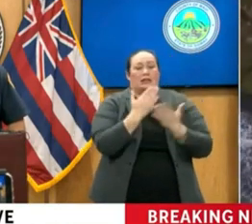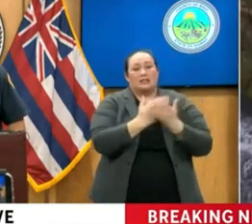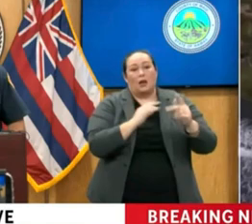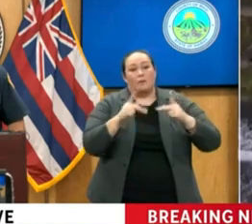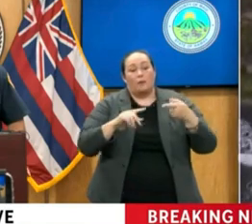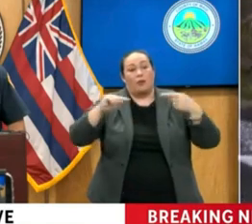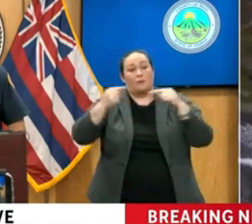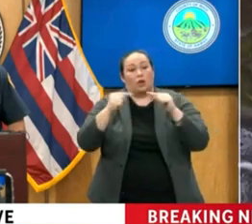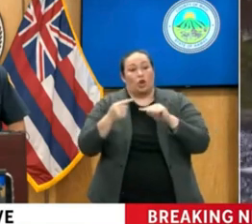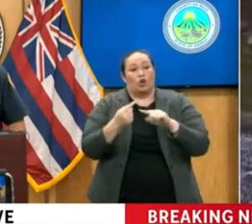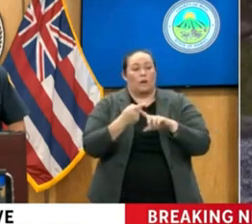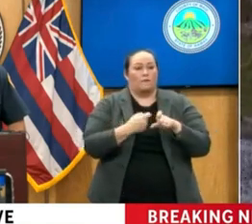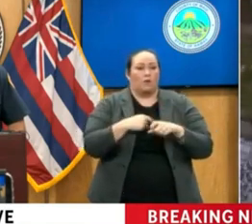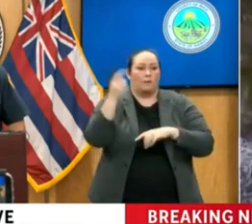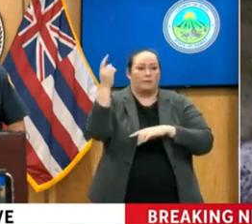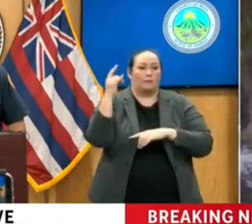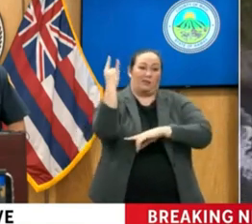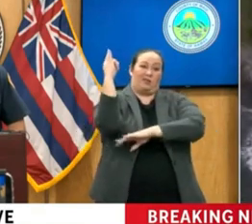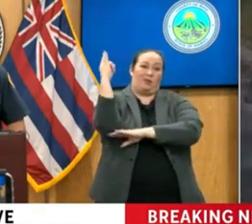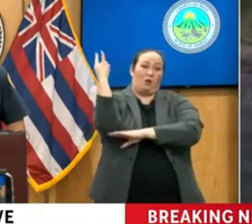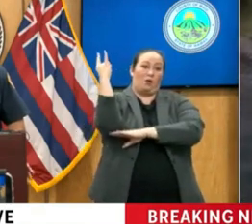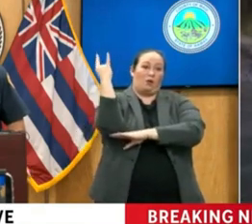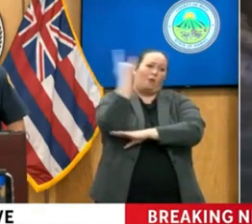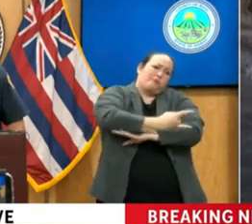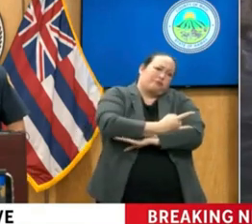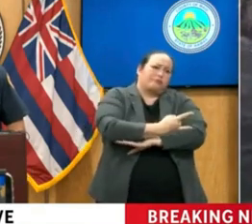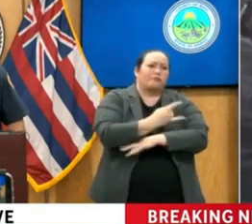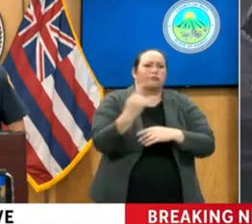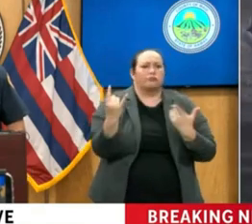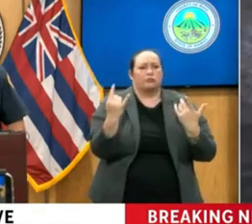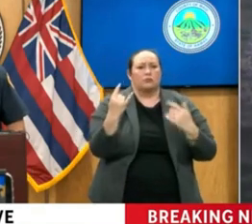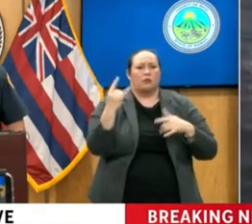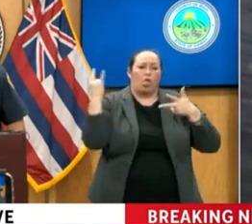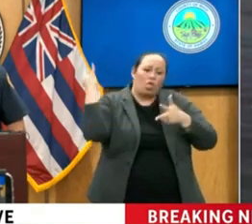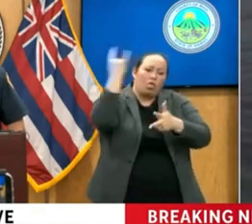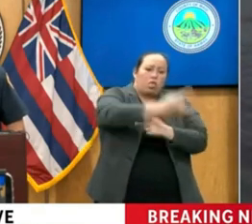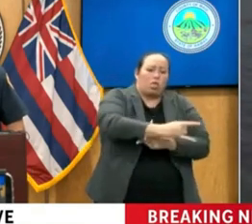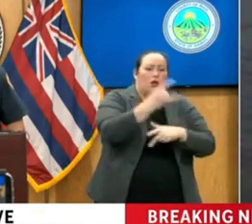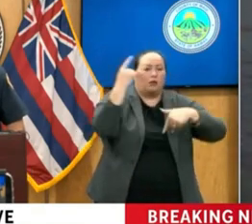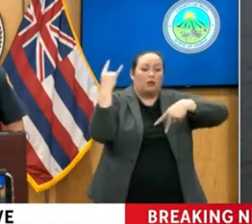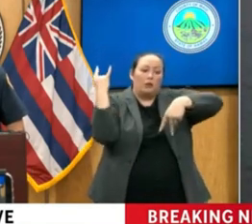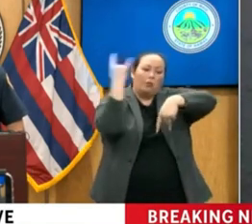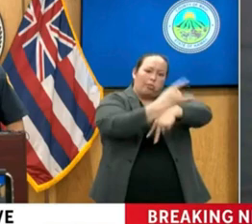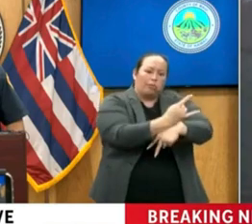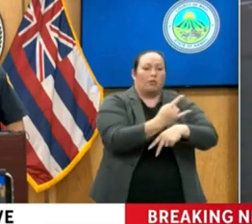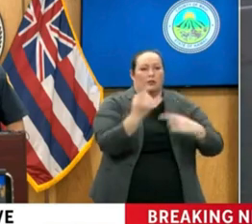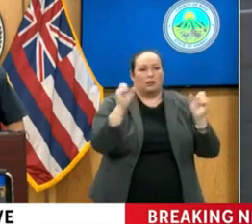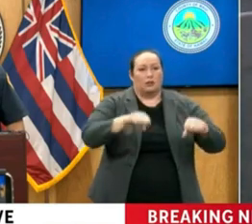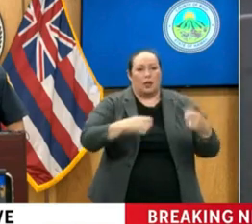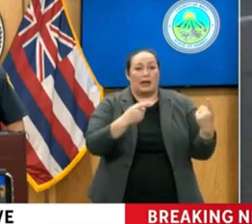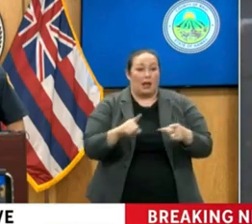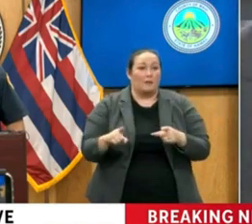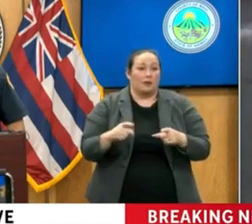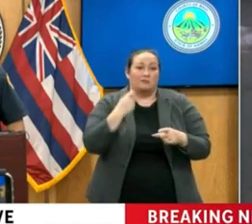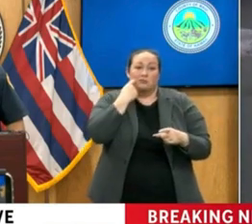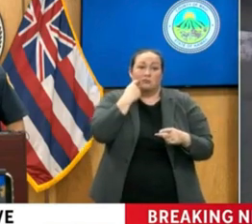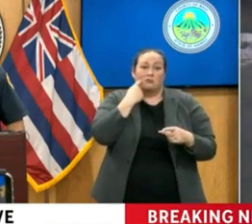that have been hurt by just falling, telephone poles and such. So we need to make sure the area is safe before anybody can return to that space.